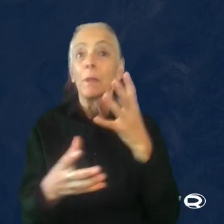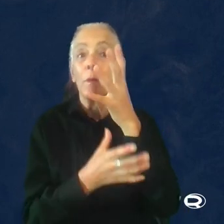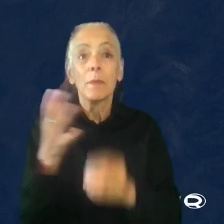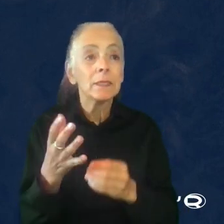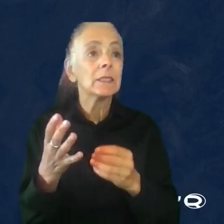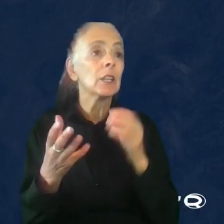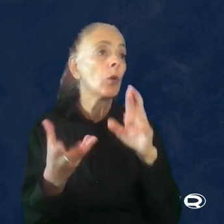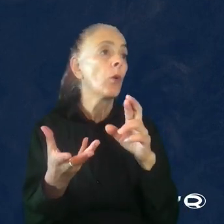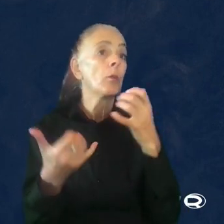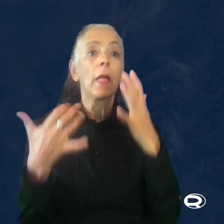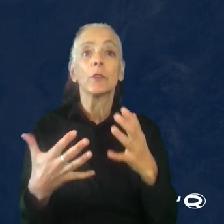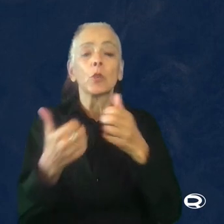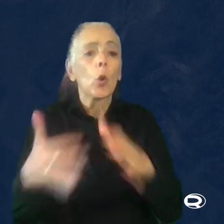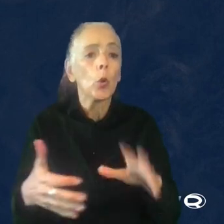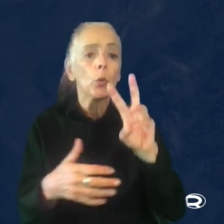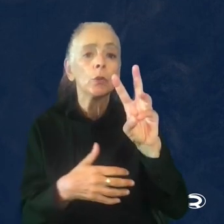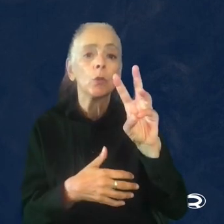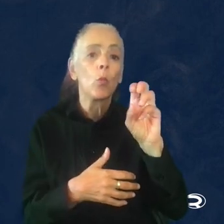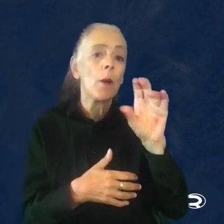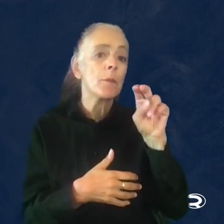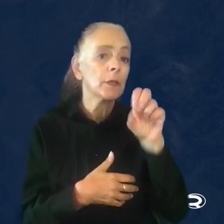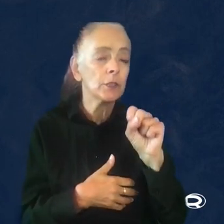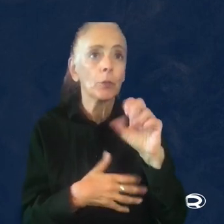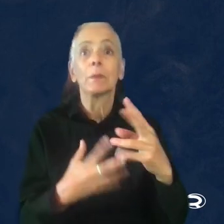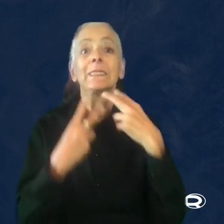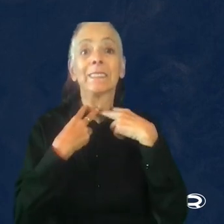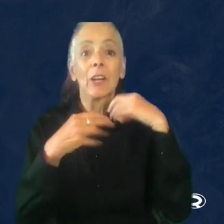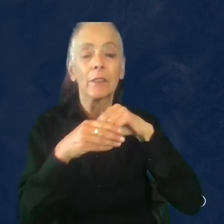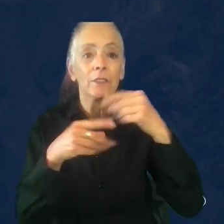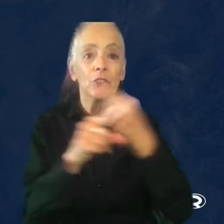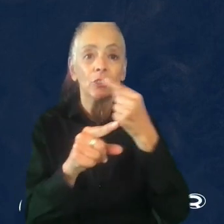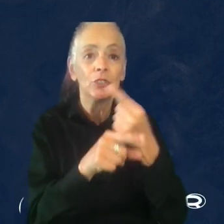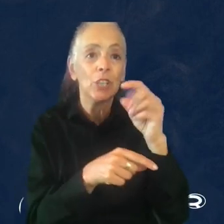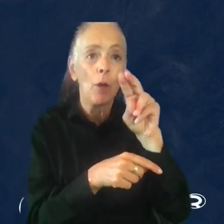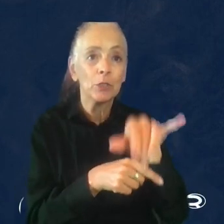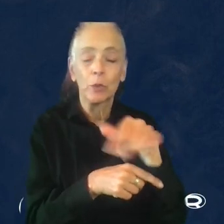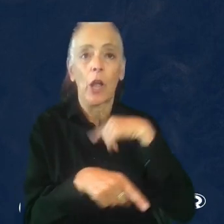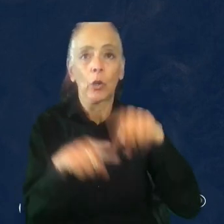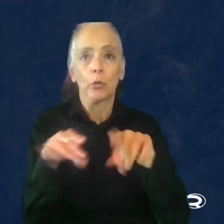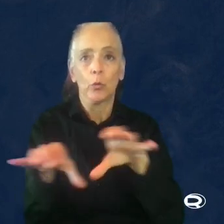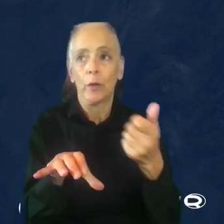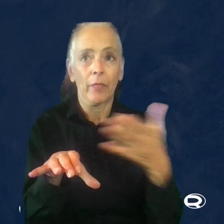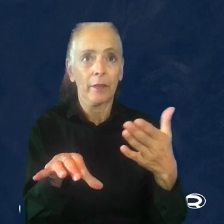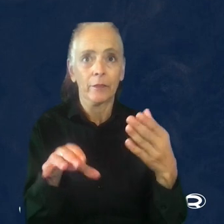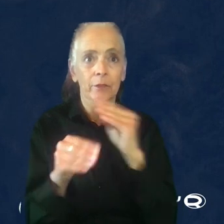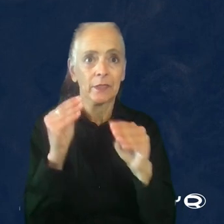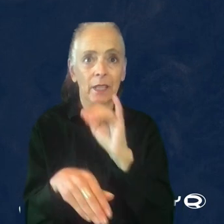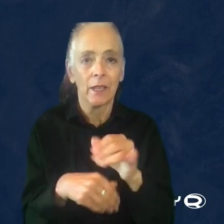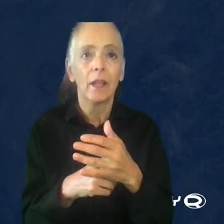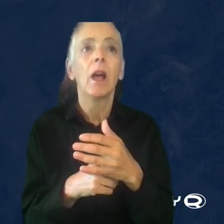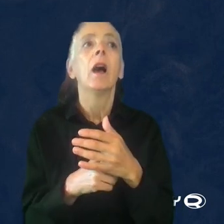players could lose their weapons or get stuck in the geometry and I couldn't do much about it. And that is definitely something I